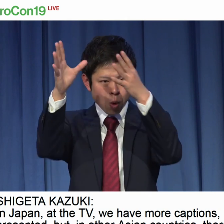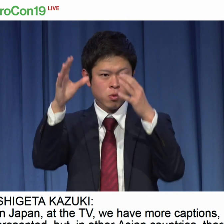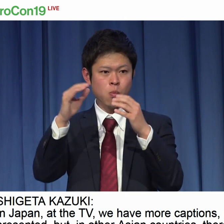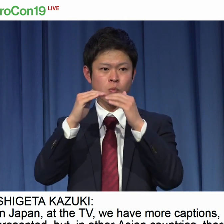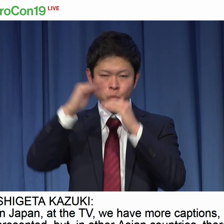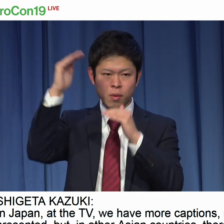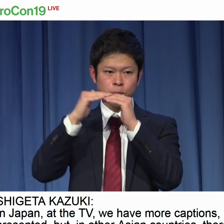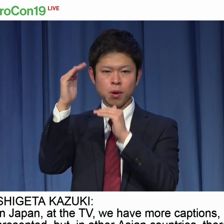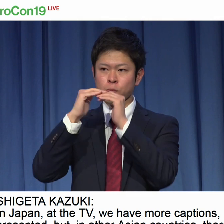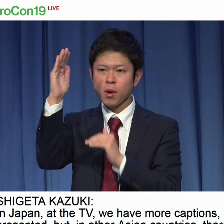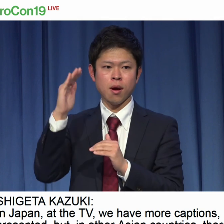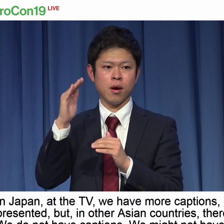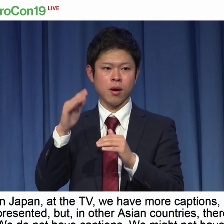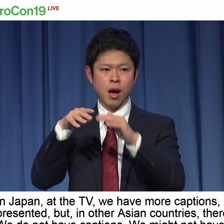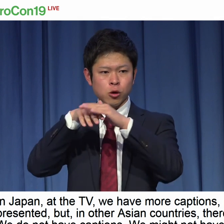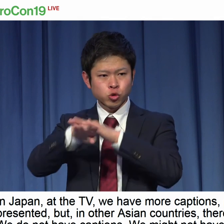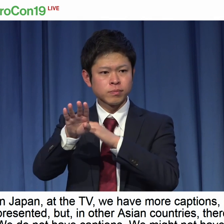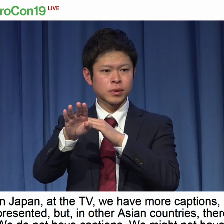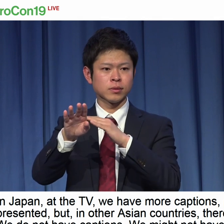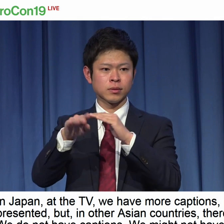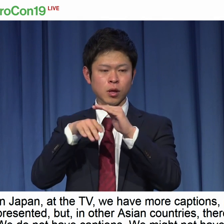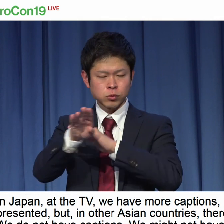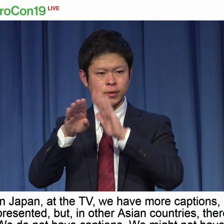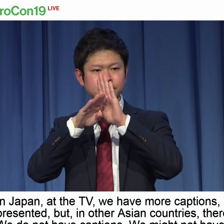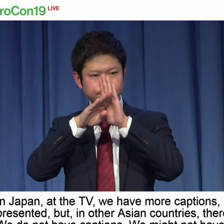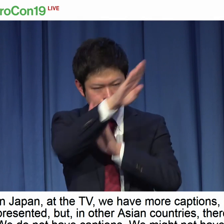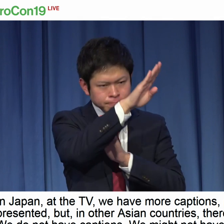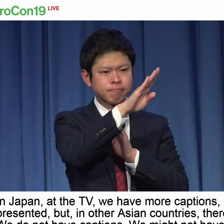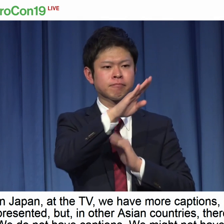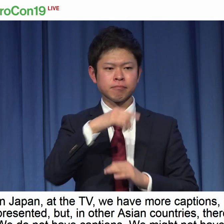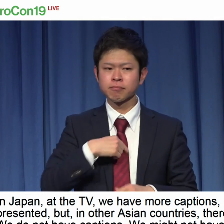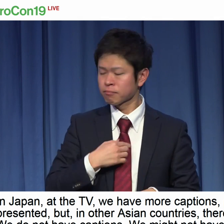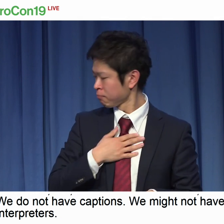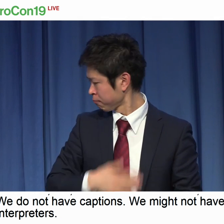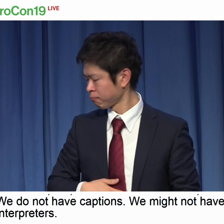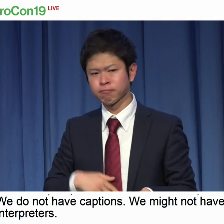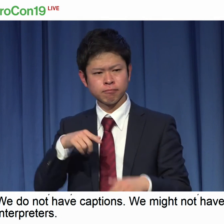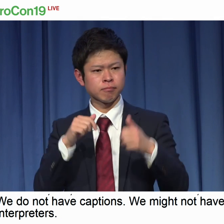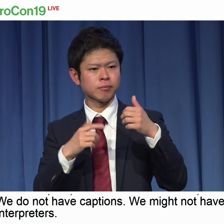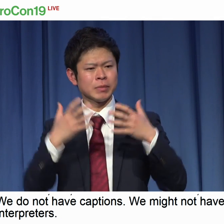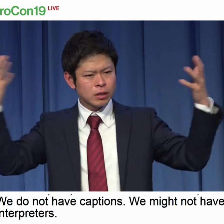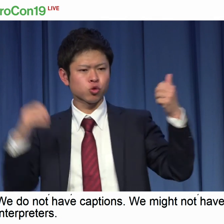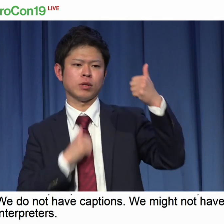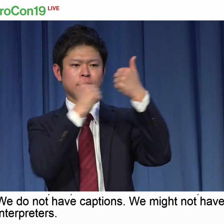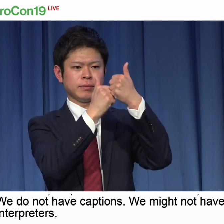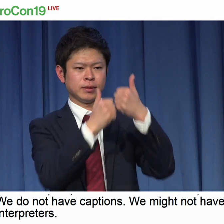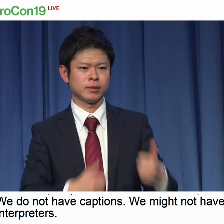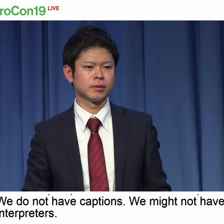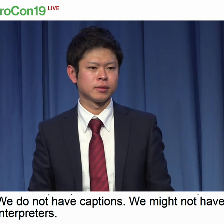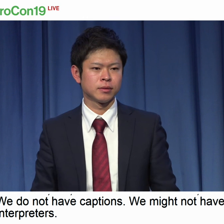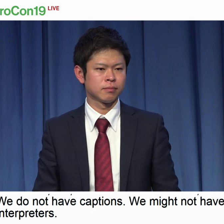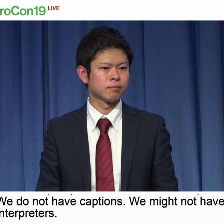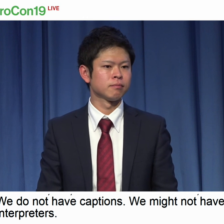sell our product in Asian countries and give other deaf